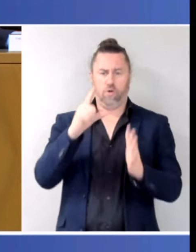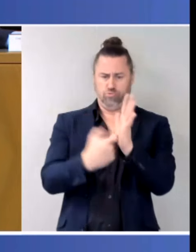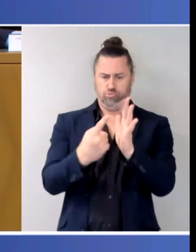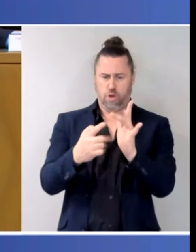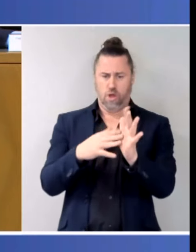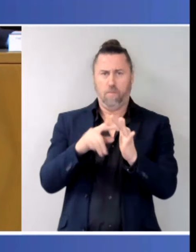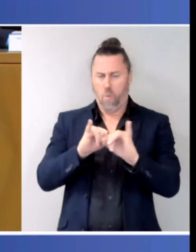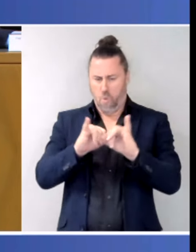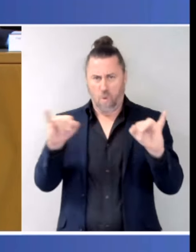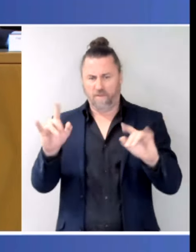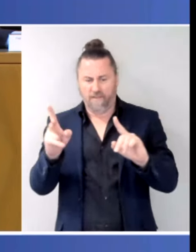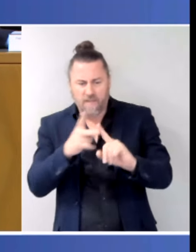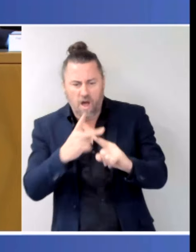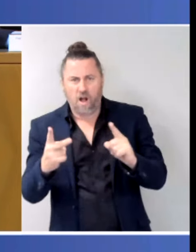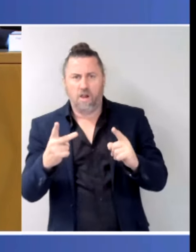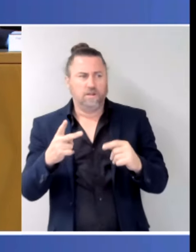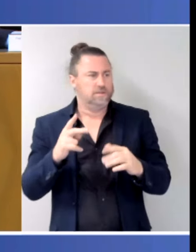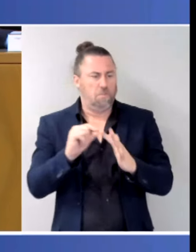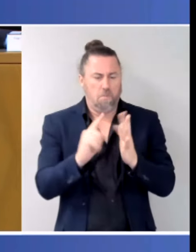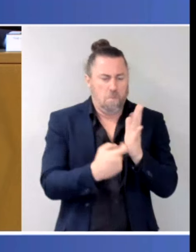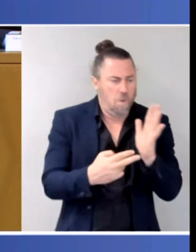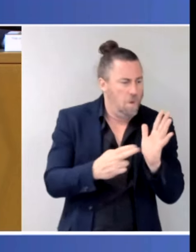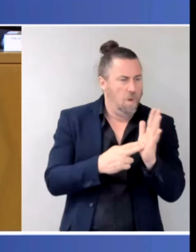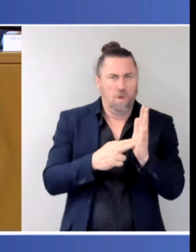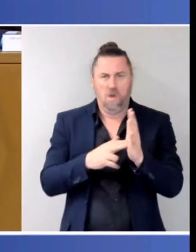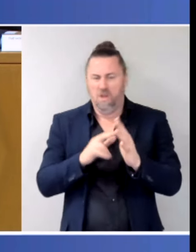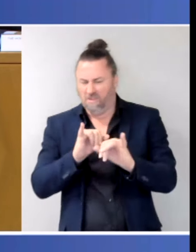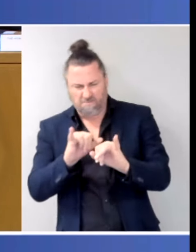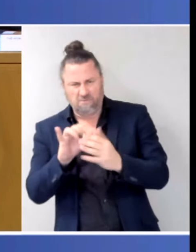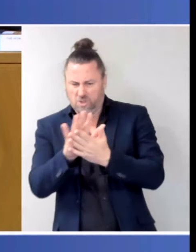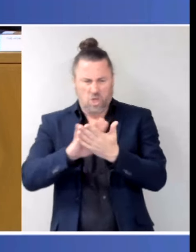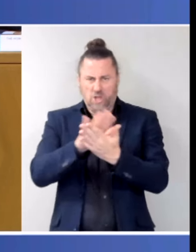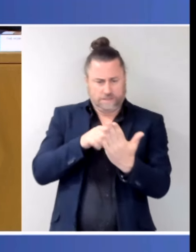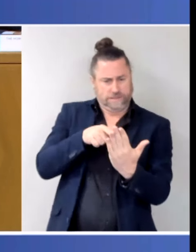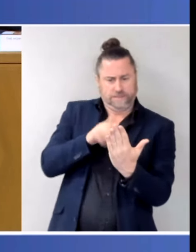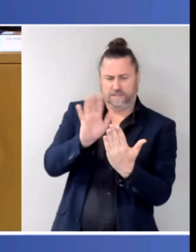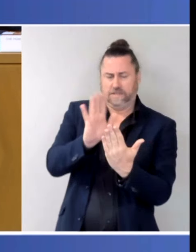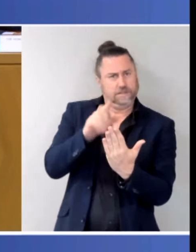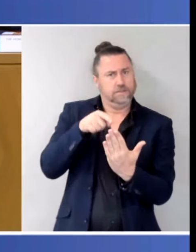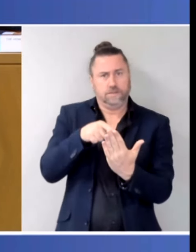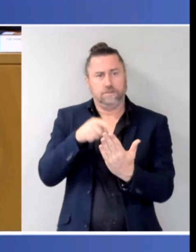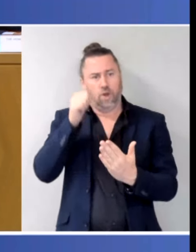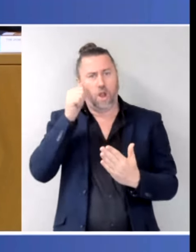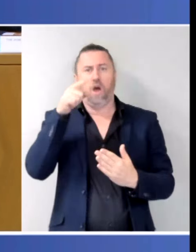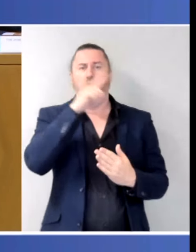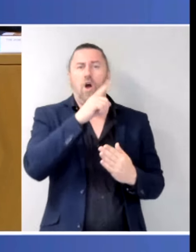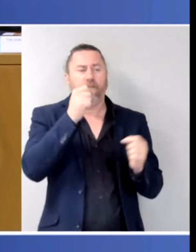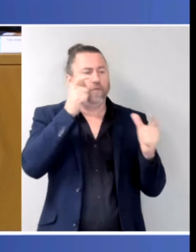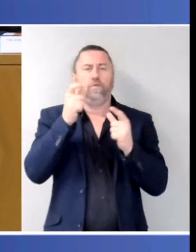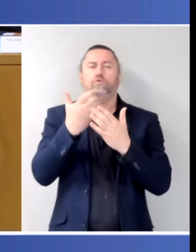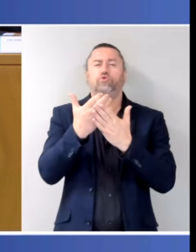is something that we'll continue to work through. I know our security agencies are continuing to do that. Paul.